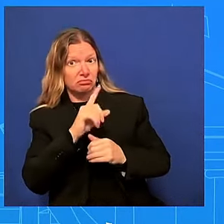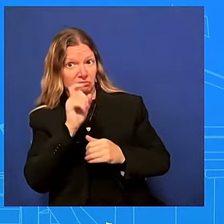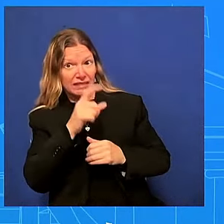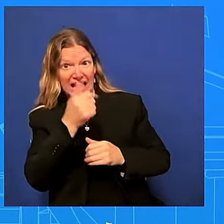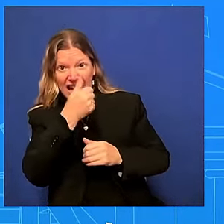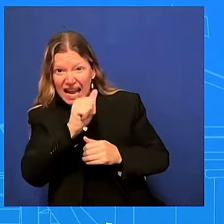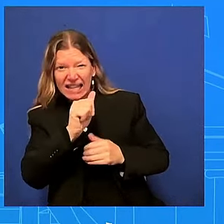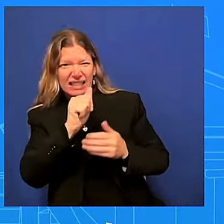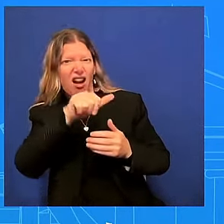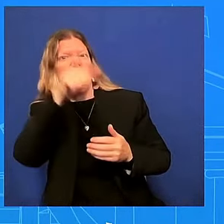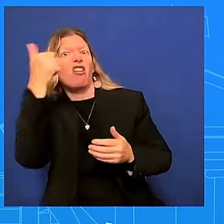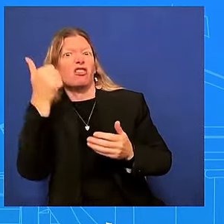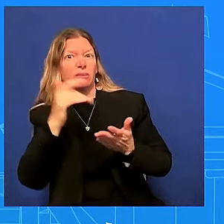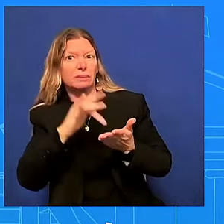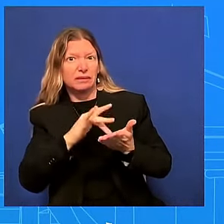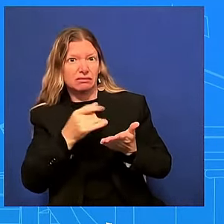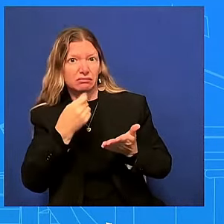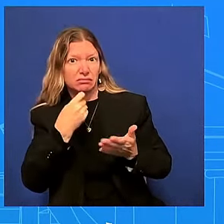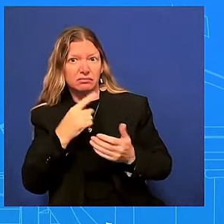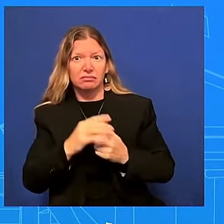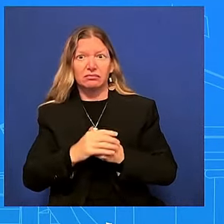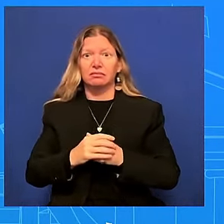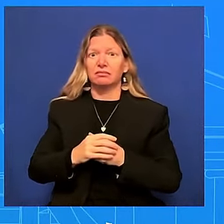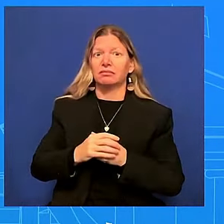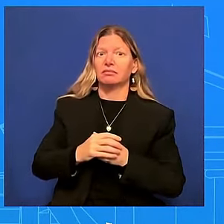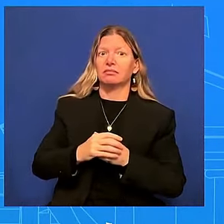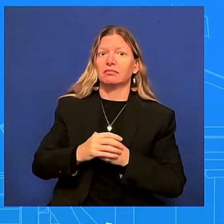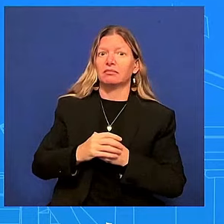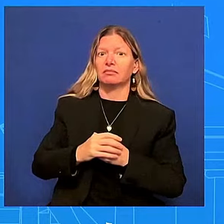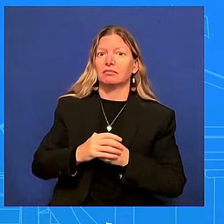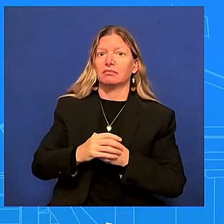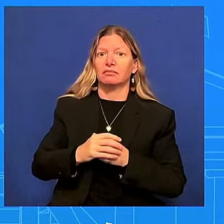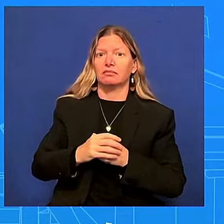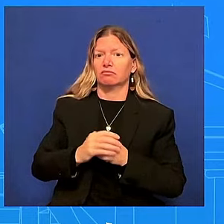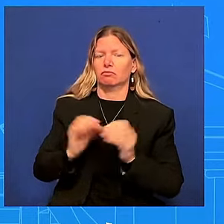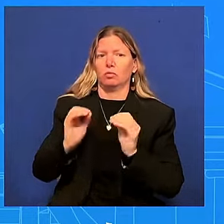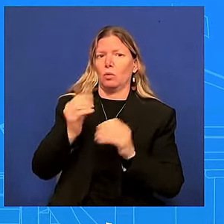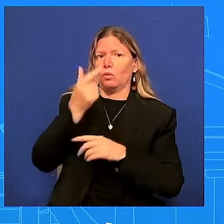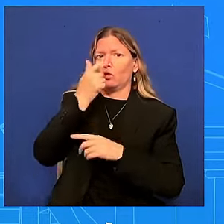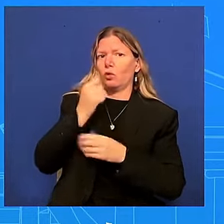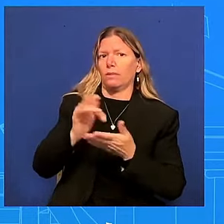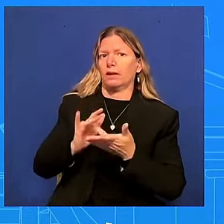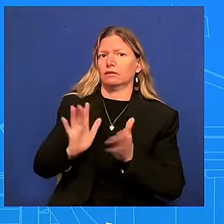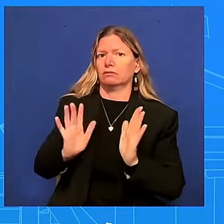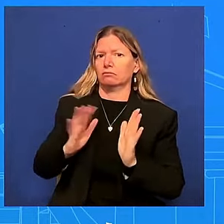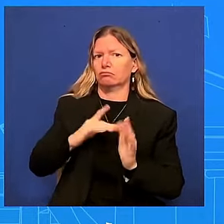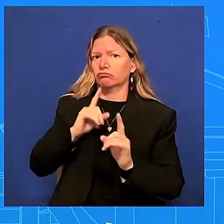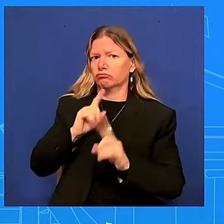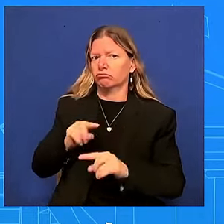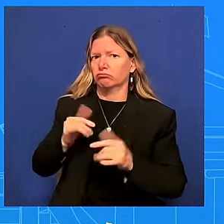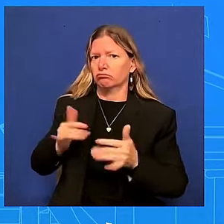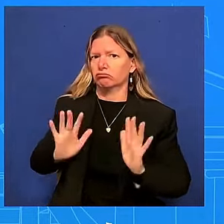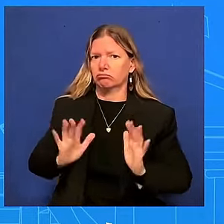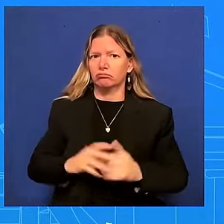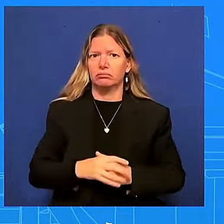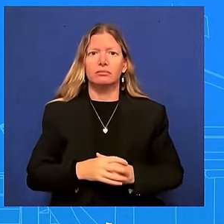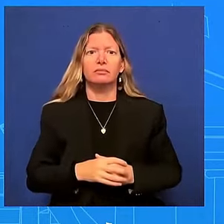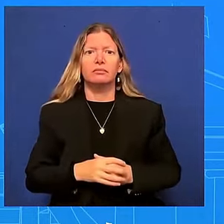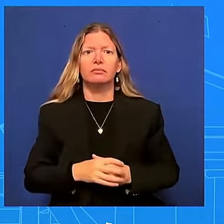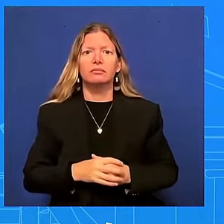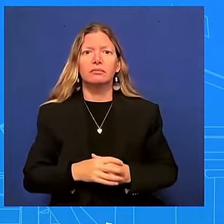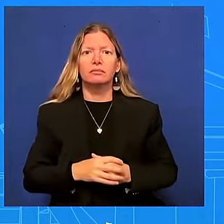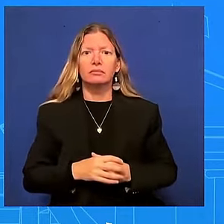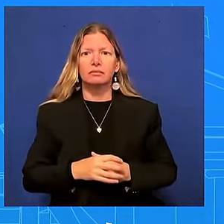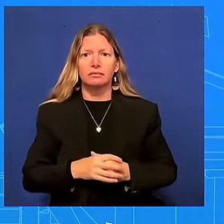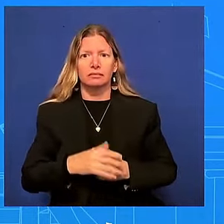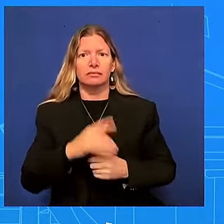to i've asked the doc his doctor and that's what he stated to us after the debate did the president get examined